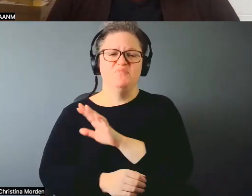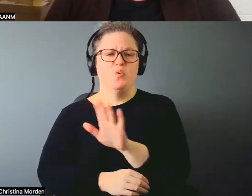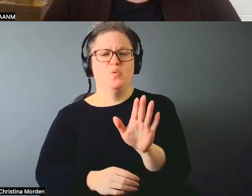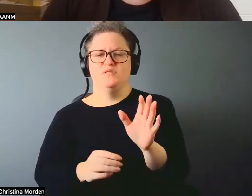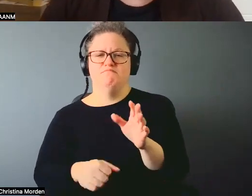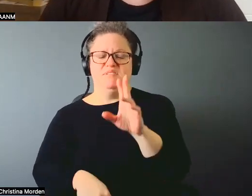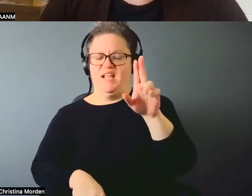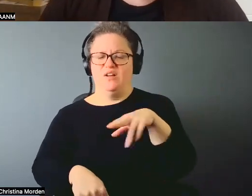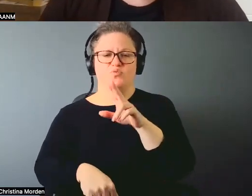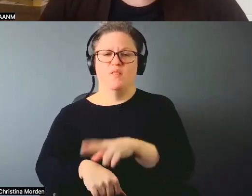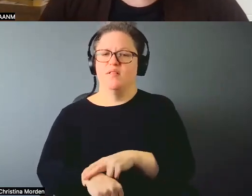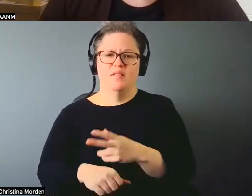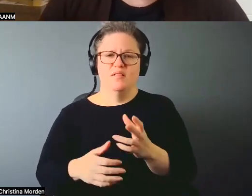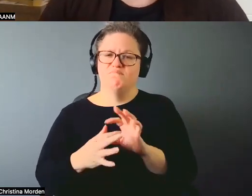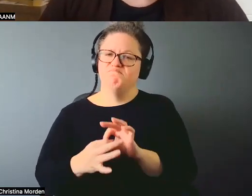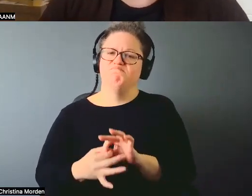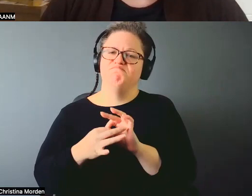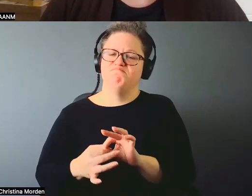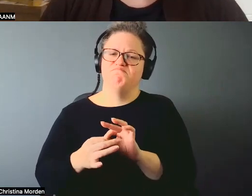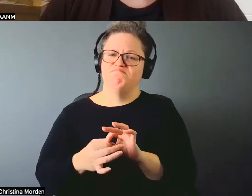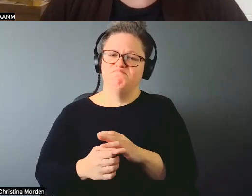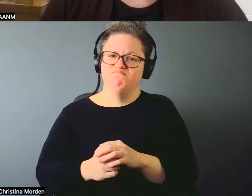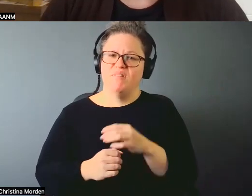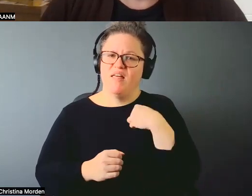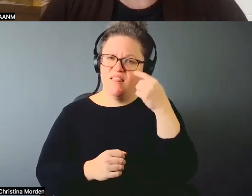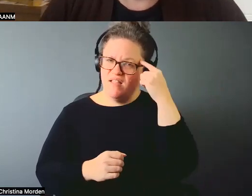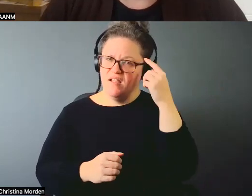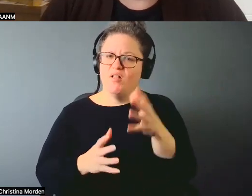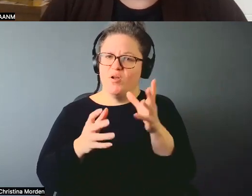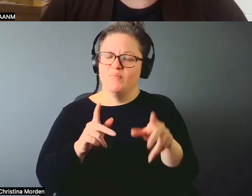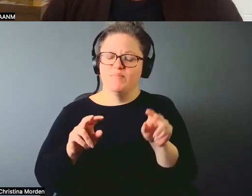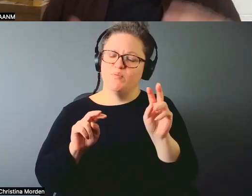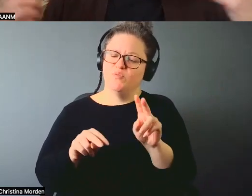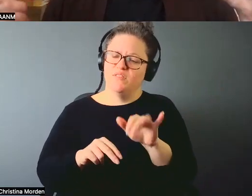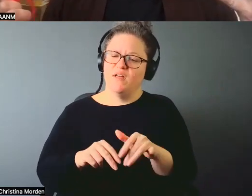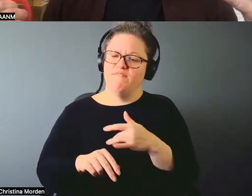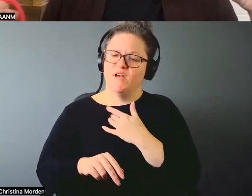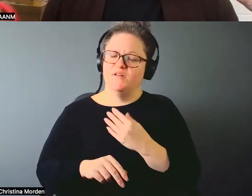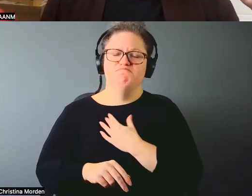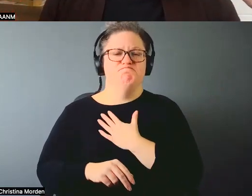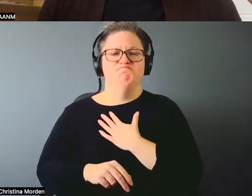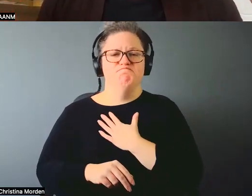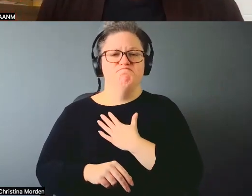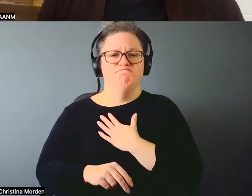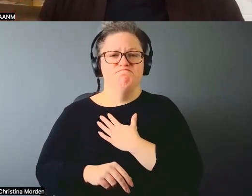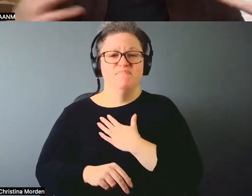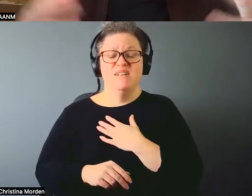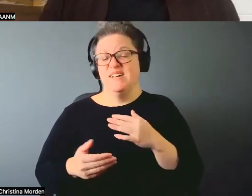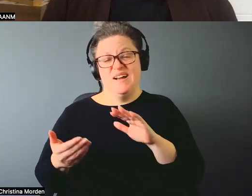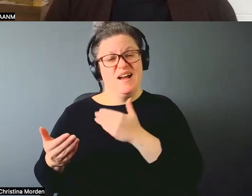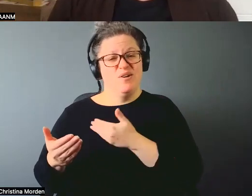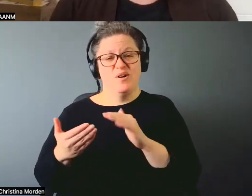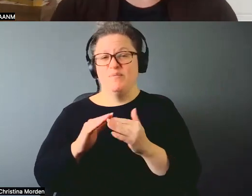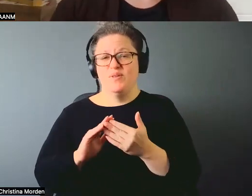connecting with the earth. And I think a lot of people respond to something that we're lacking in our community, that